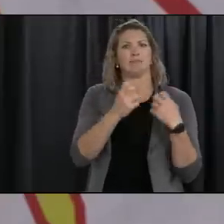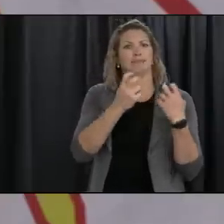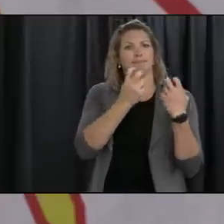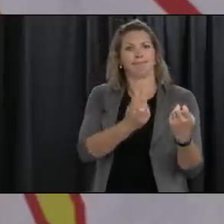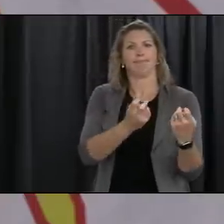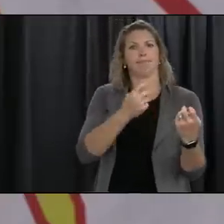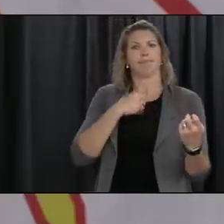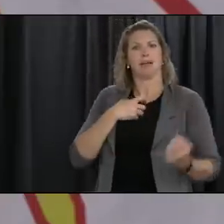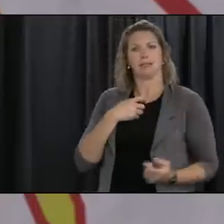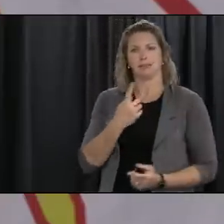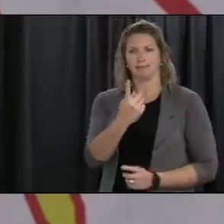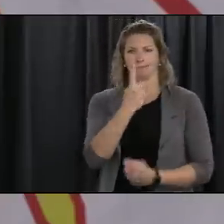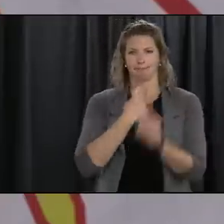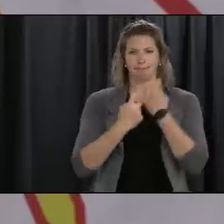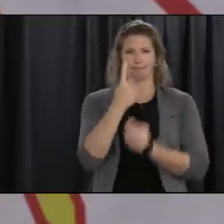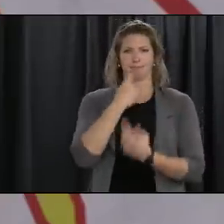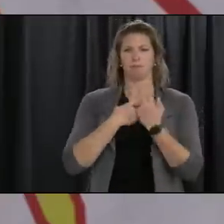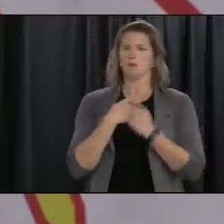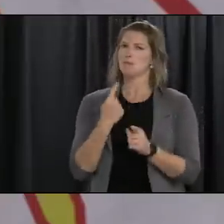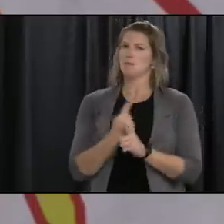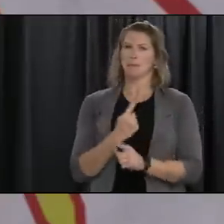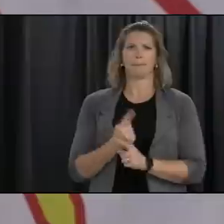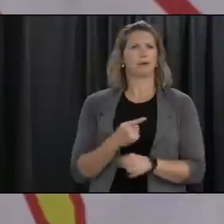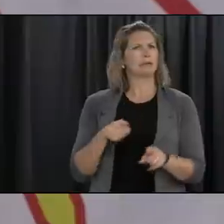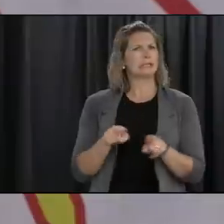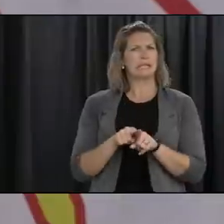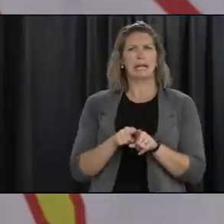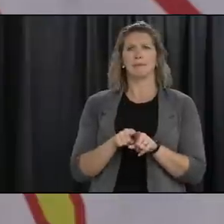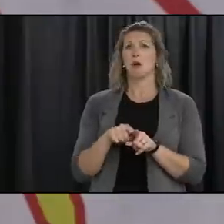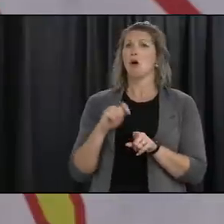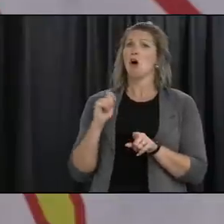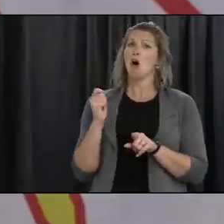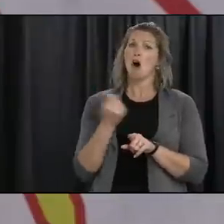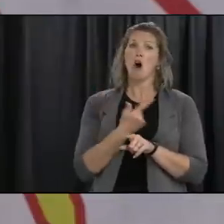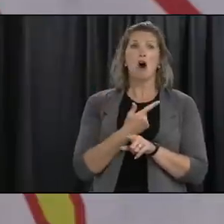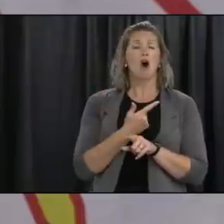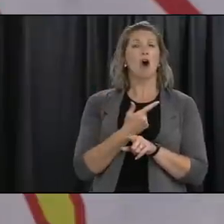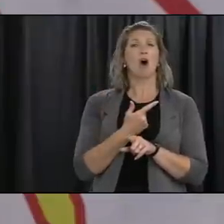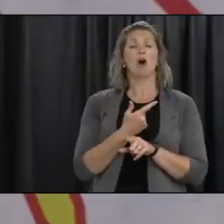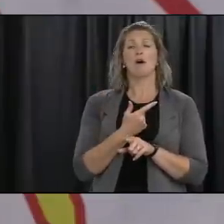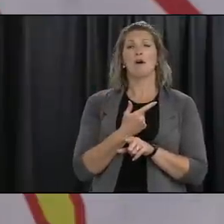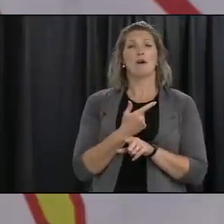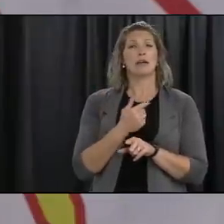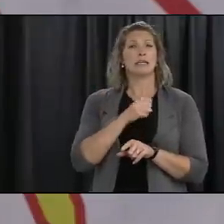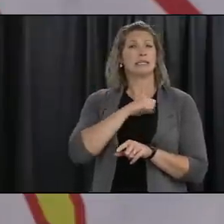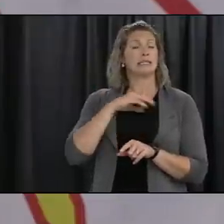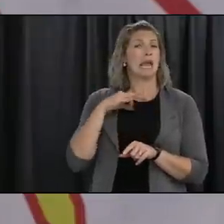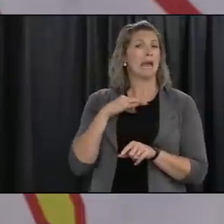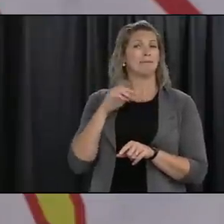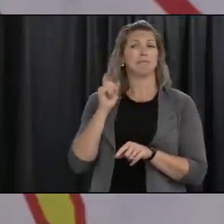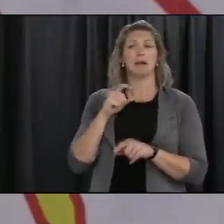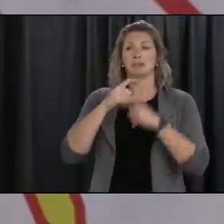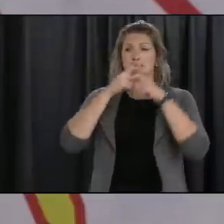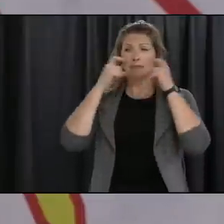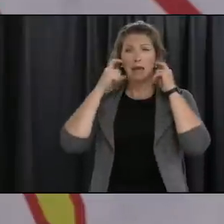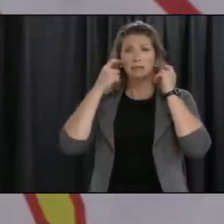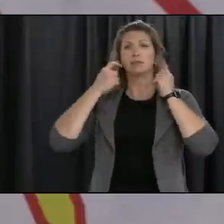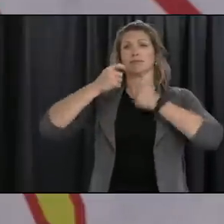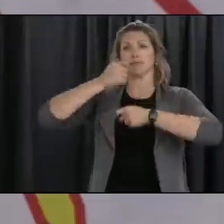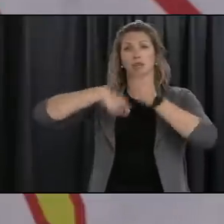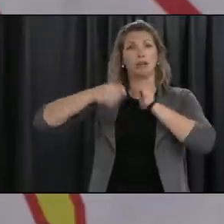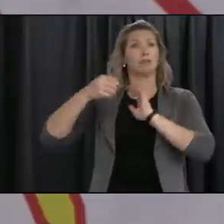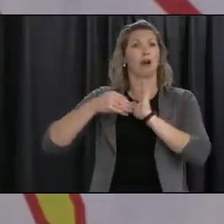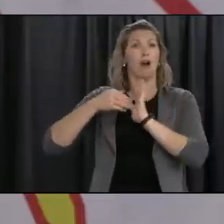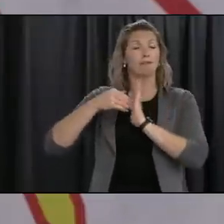workers um would follow and and there's a you know all shift masking and then um it's only and outside of work we ask them then